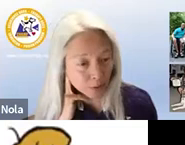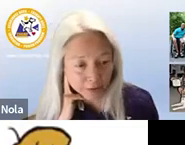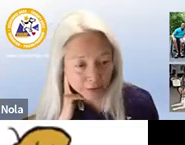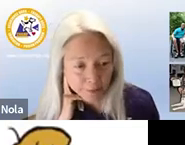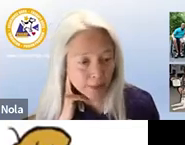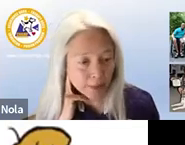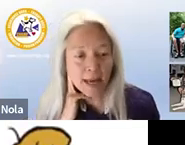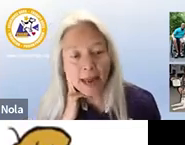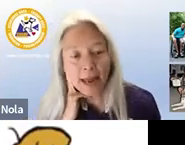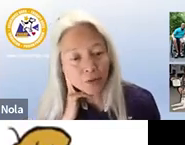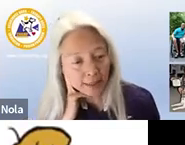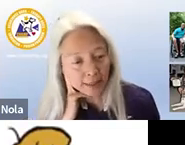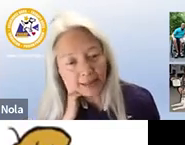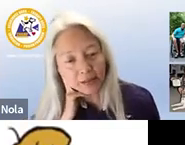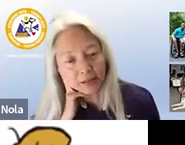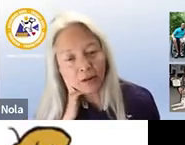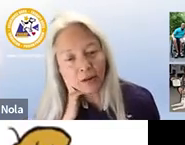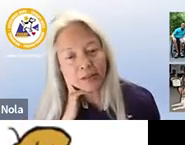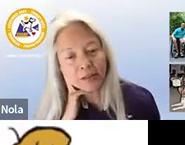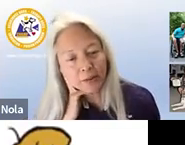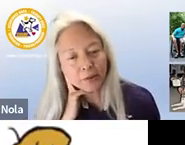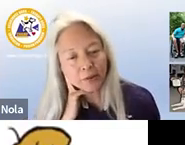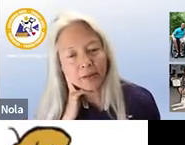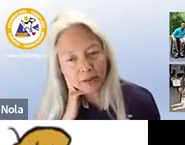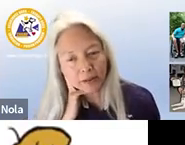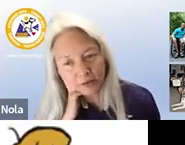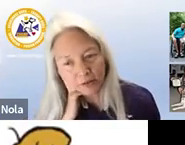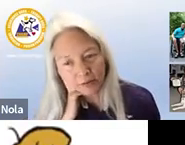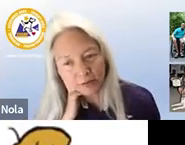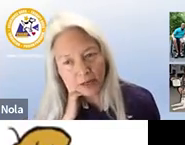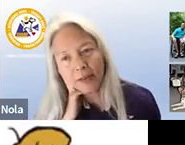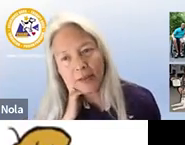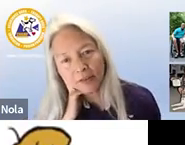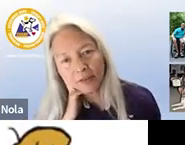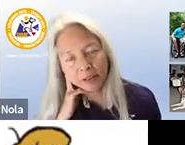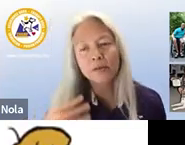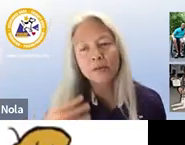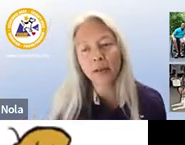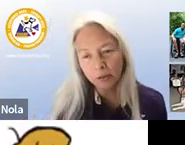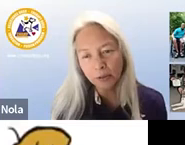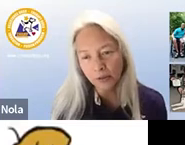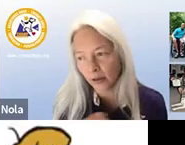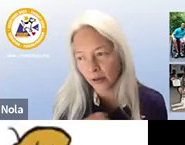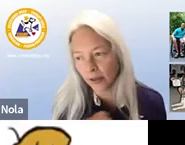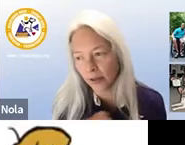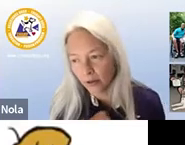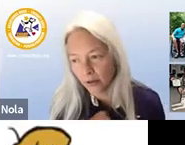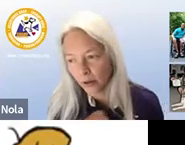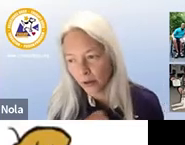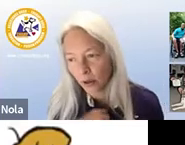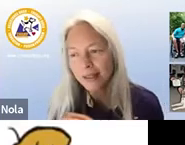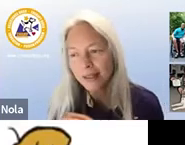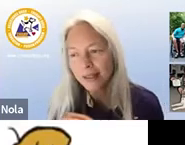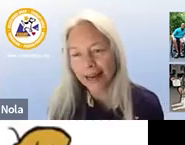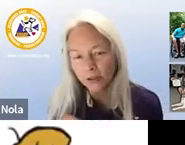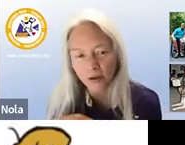required and you can't ask that the dog demonstrate the skills they have to be able to tell you what their dog can do or